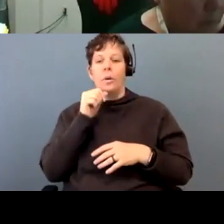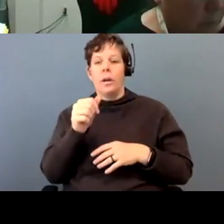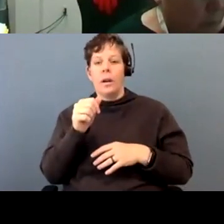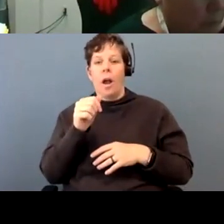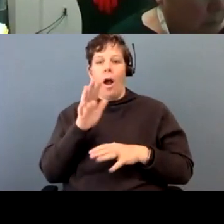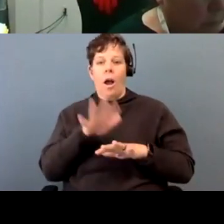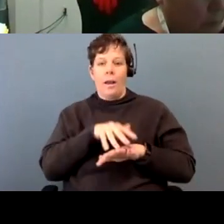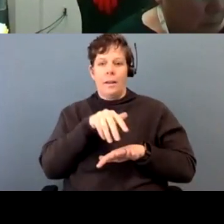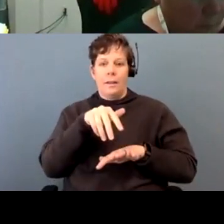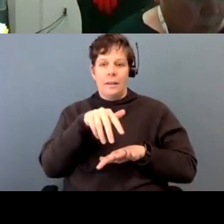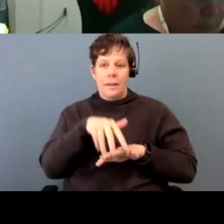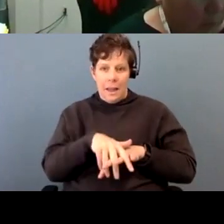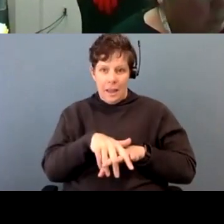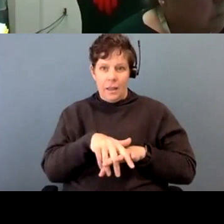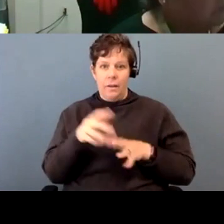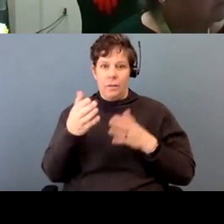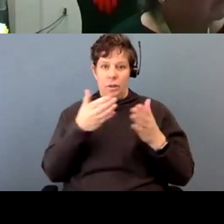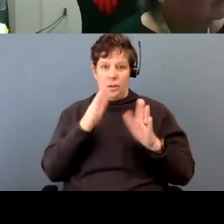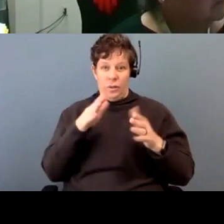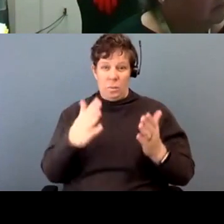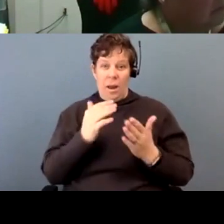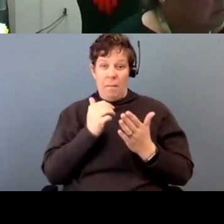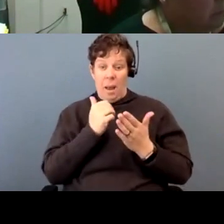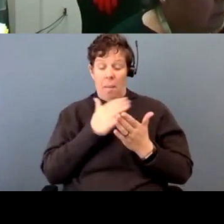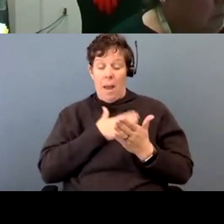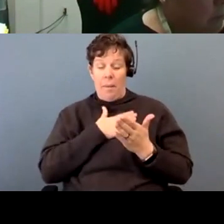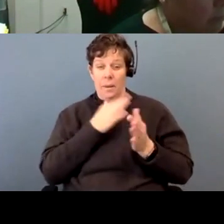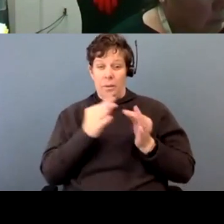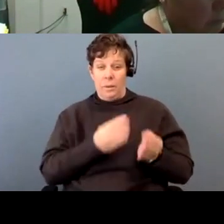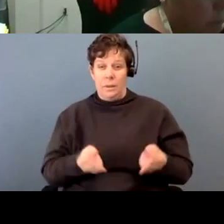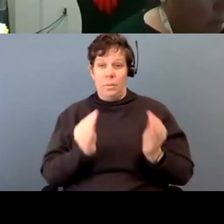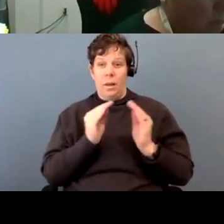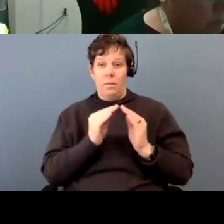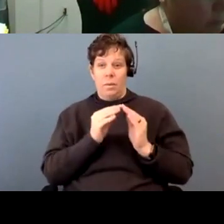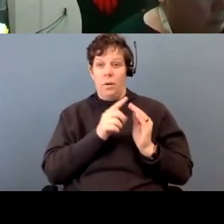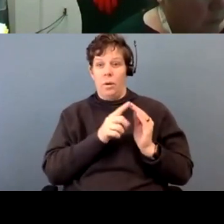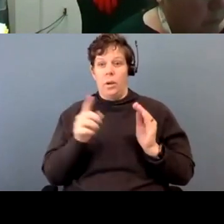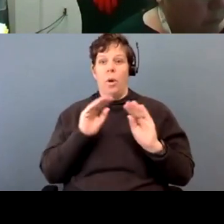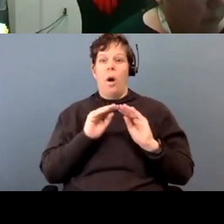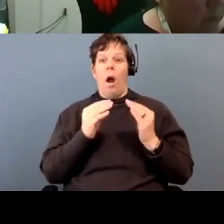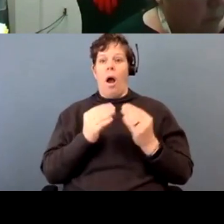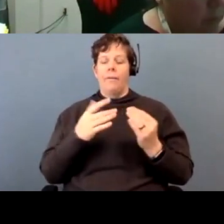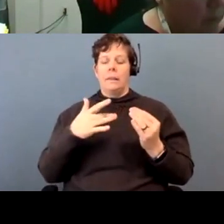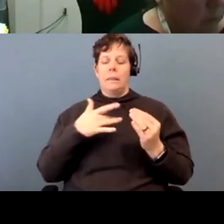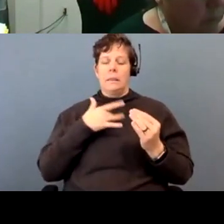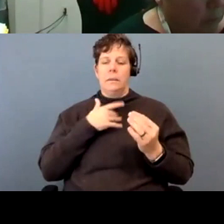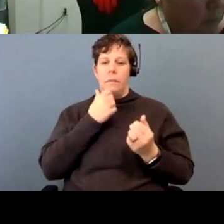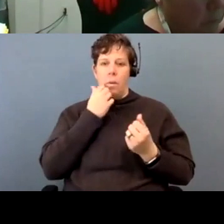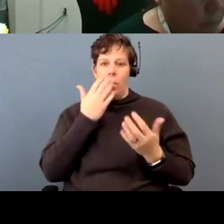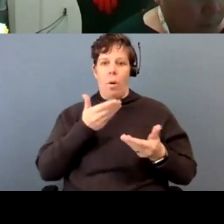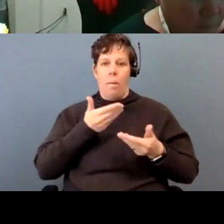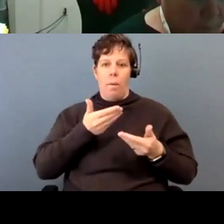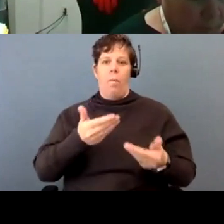happy to give you some guidance on that. Um, just so that, uh, your offices are, are, um, your offices